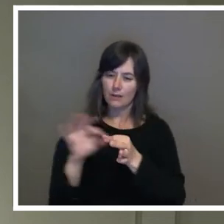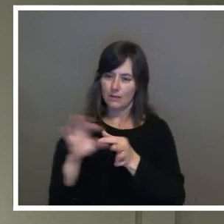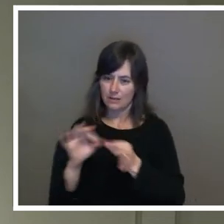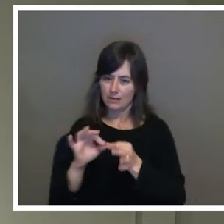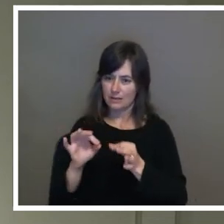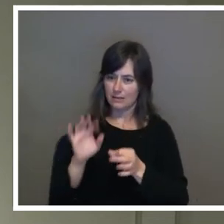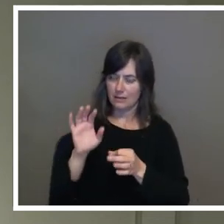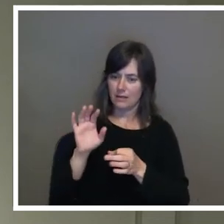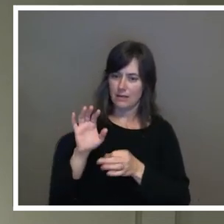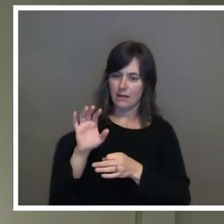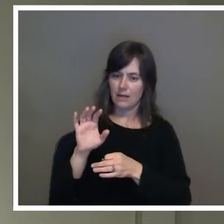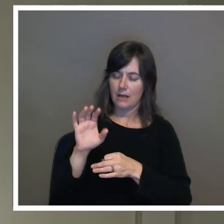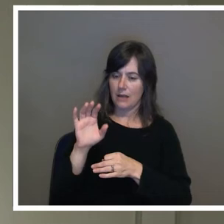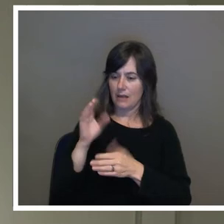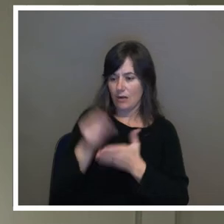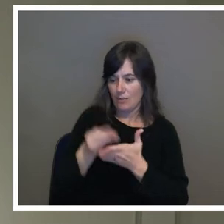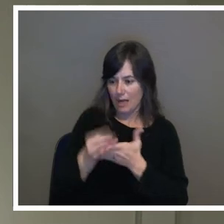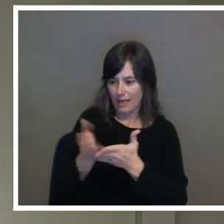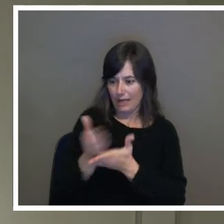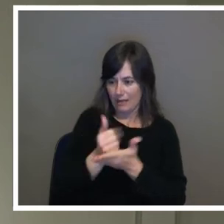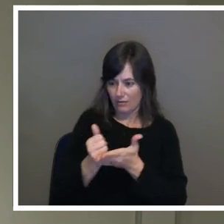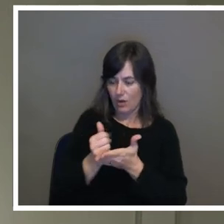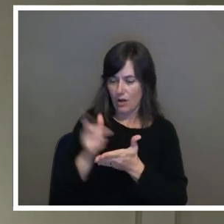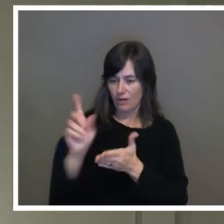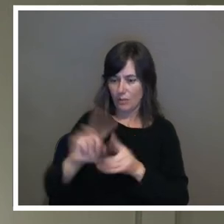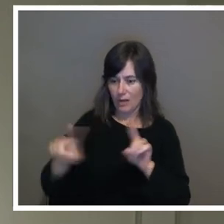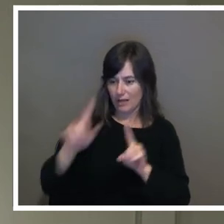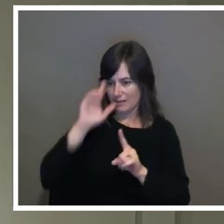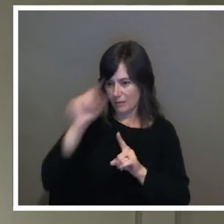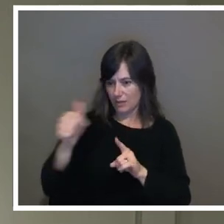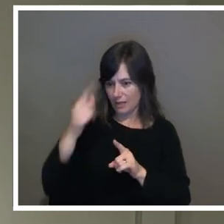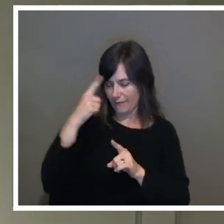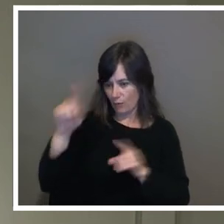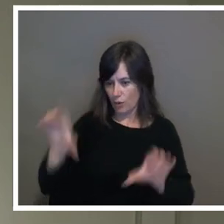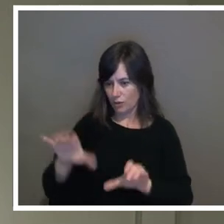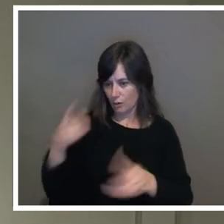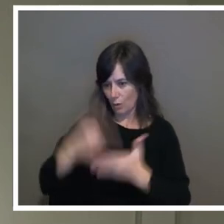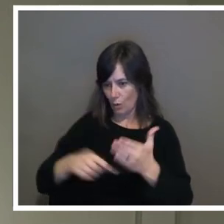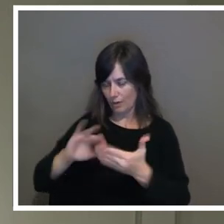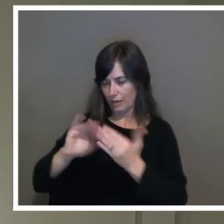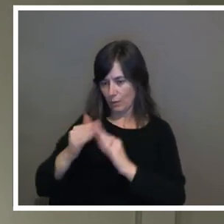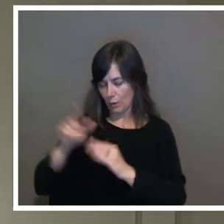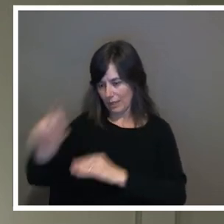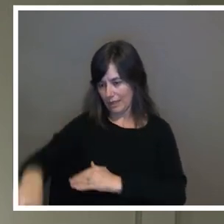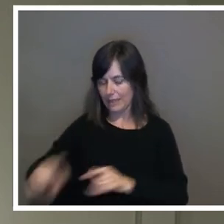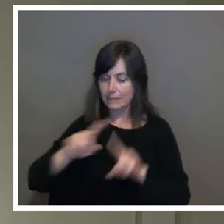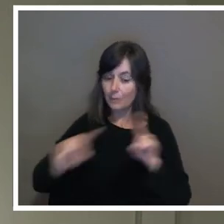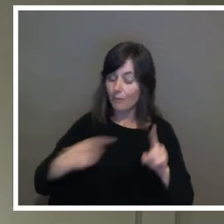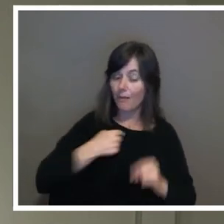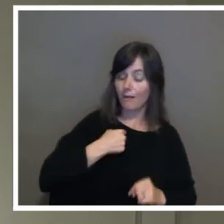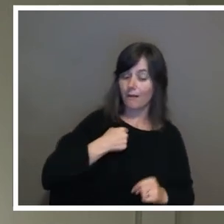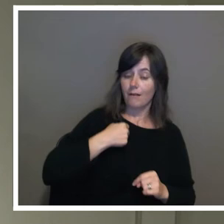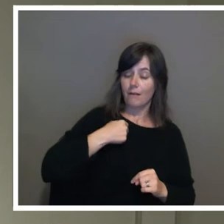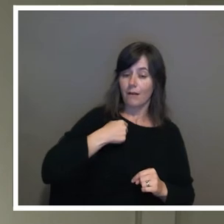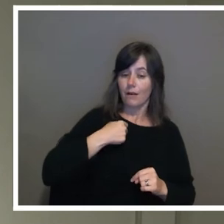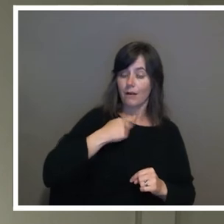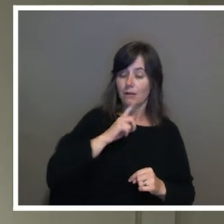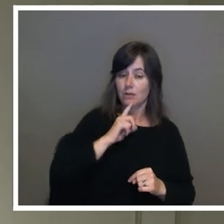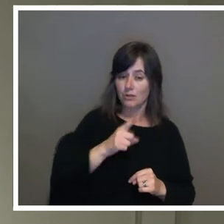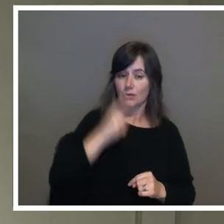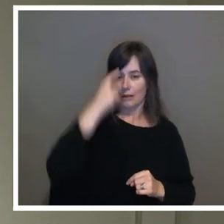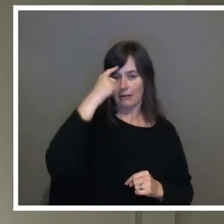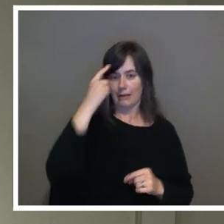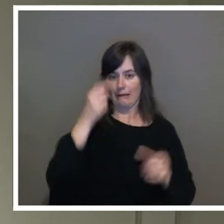you know, to do with what the community needs. But certainly there's always an opportunity